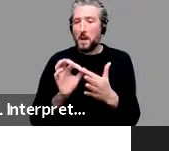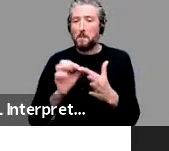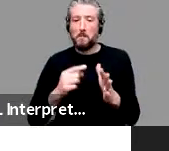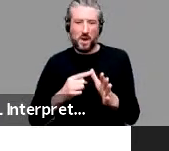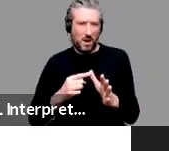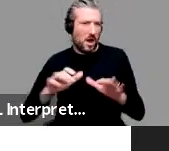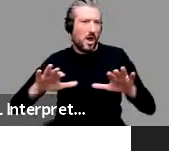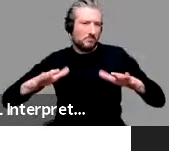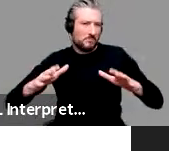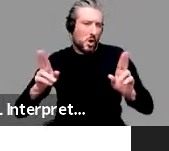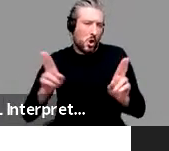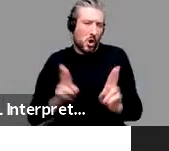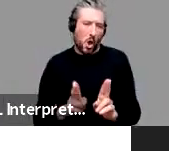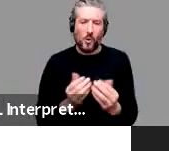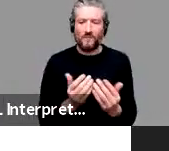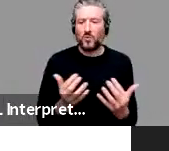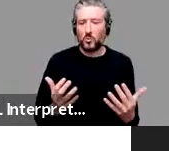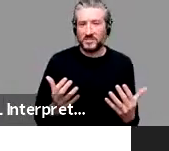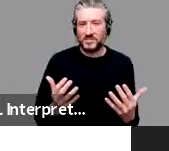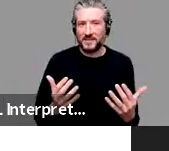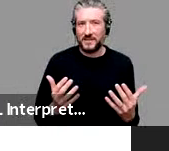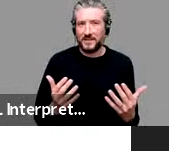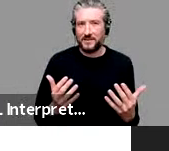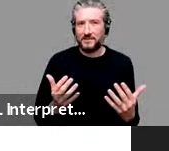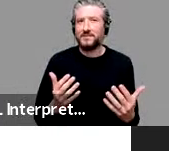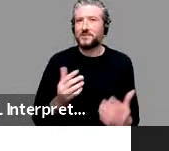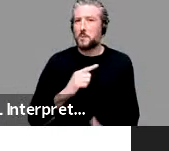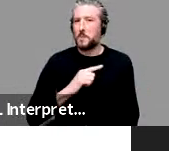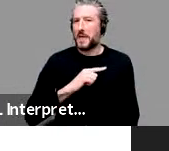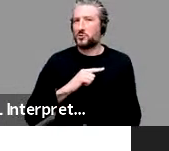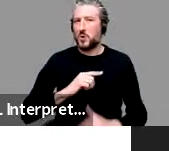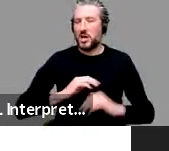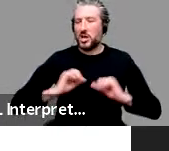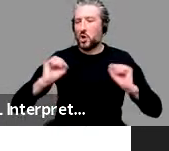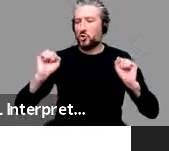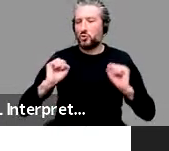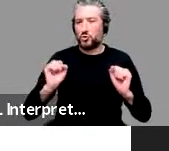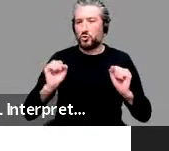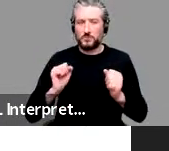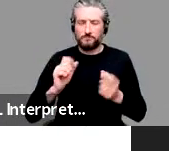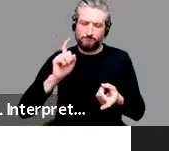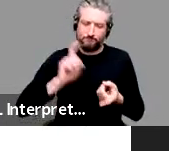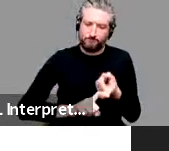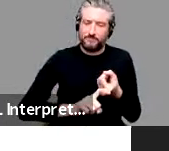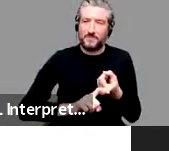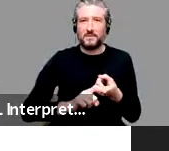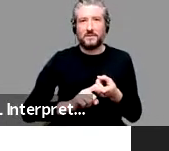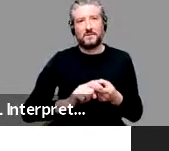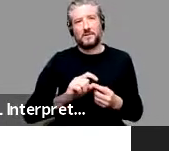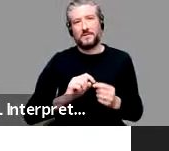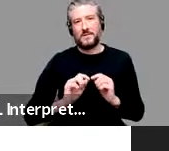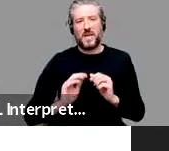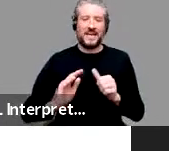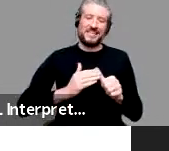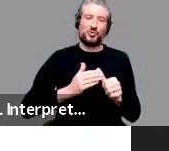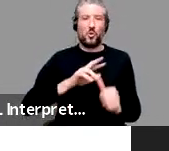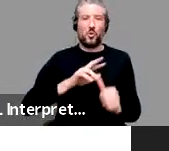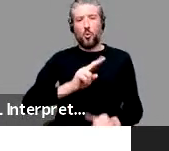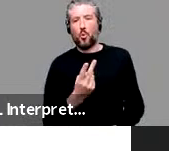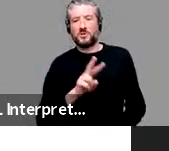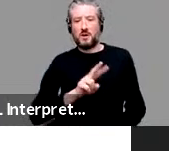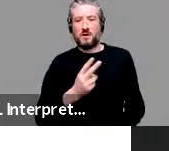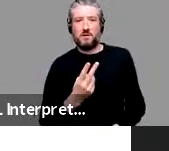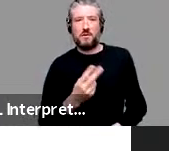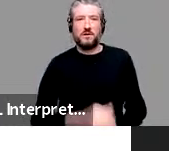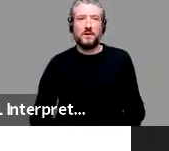So it hadn't been highly entrenched in the opposite order. And also semantic similarity. So ma and pa means the